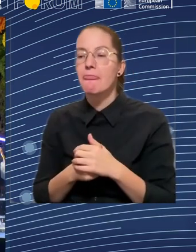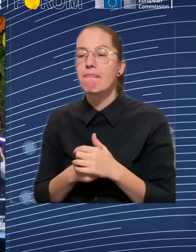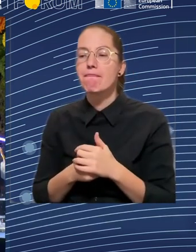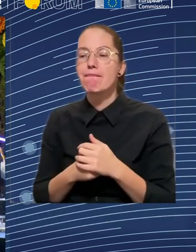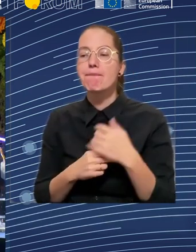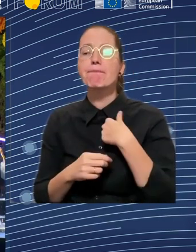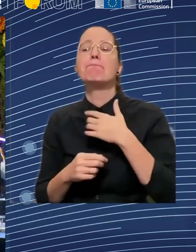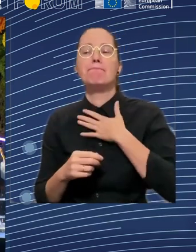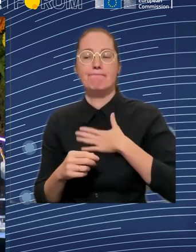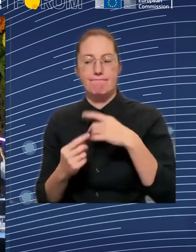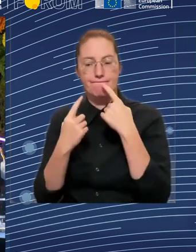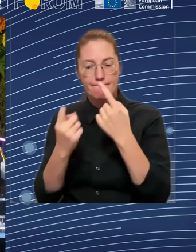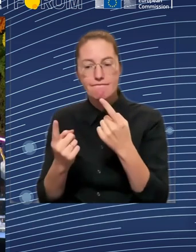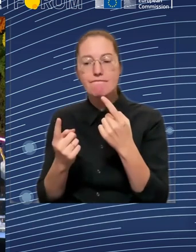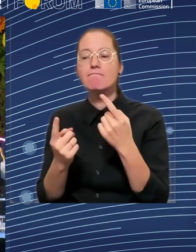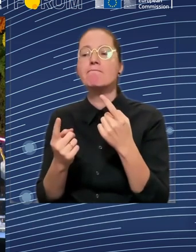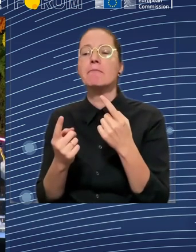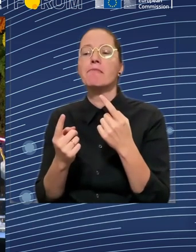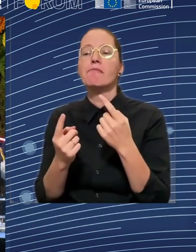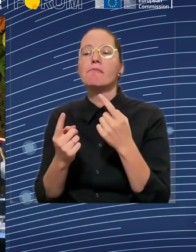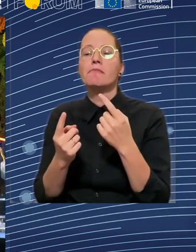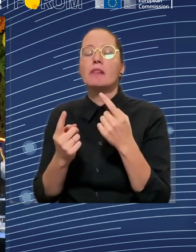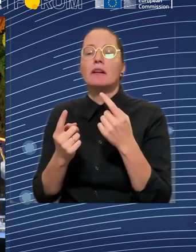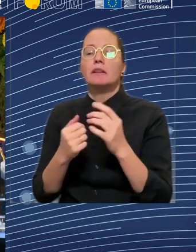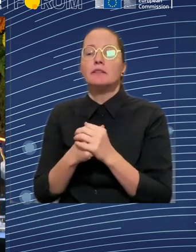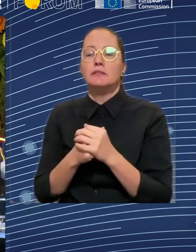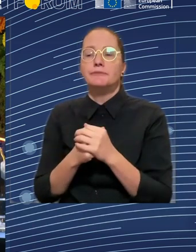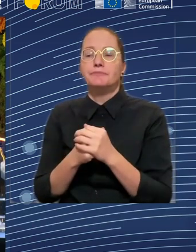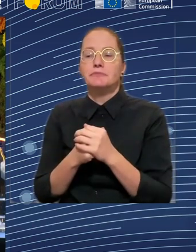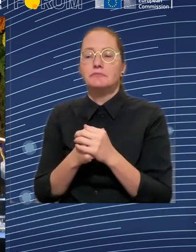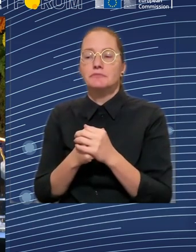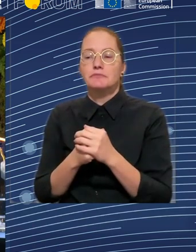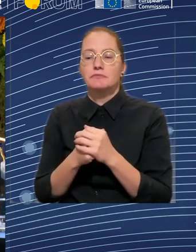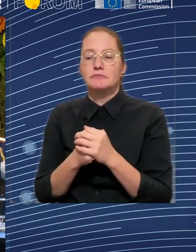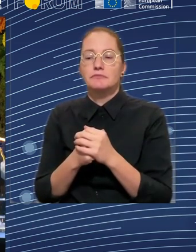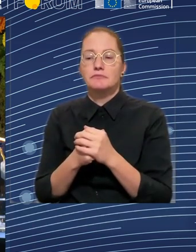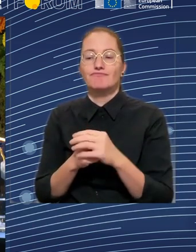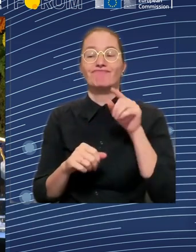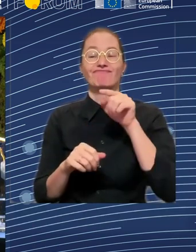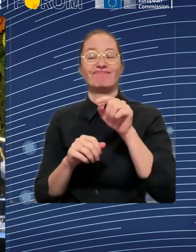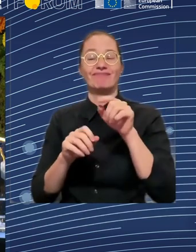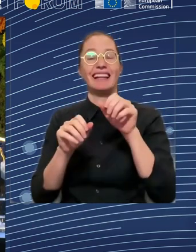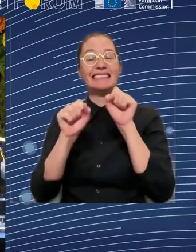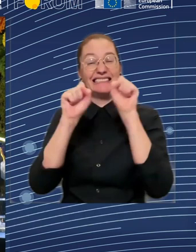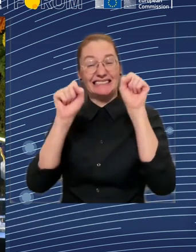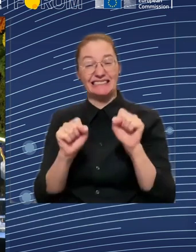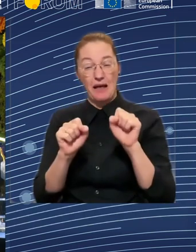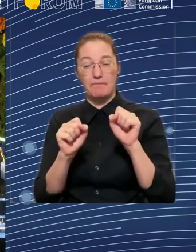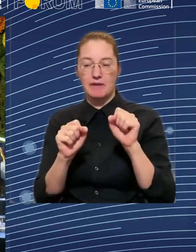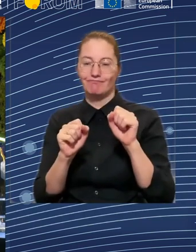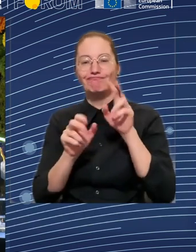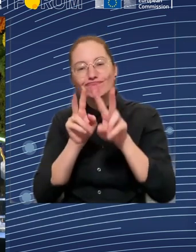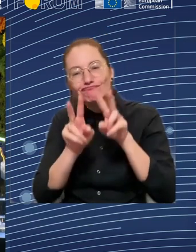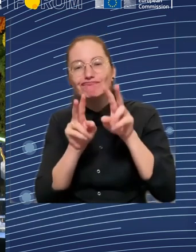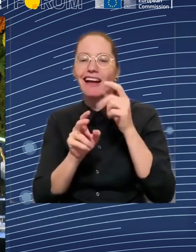most of it is based on the social insurance principle, that is contributor principle. That should be no problem whatsoever